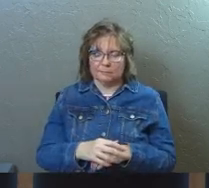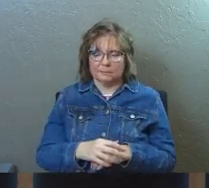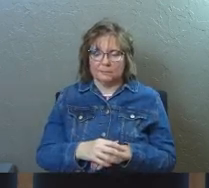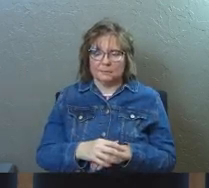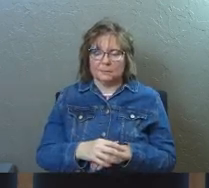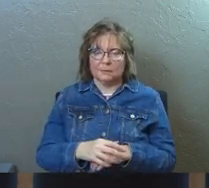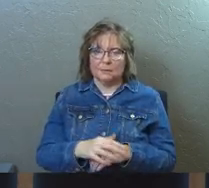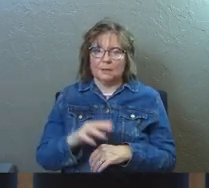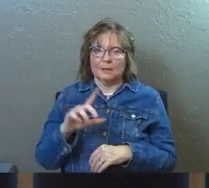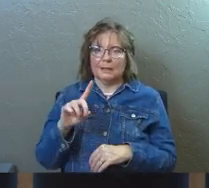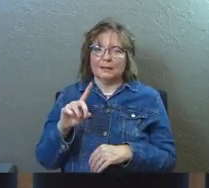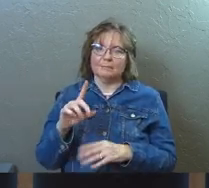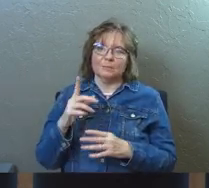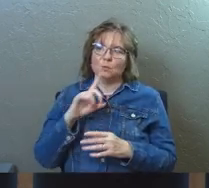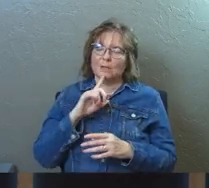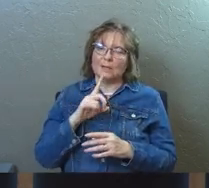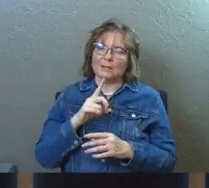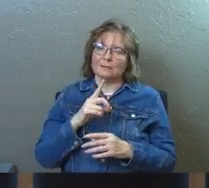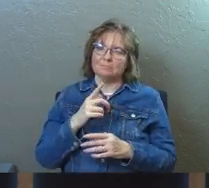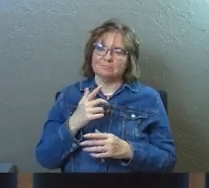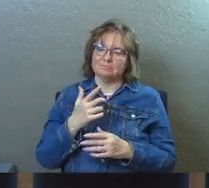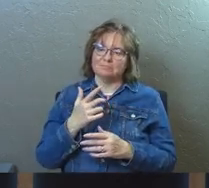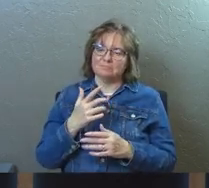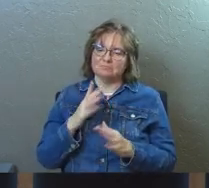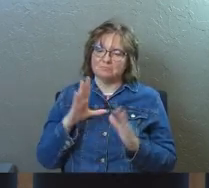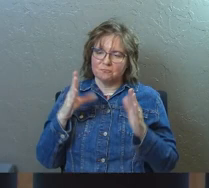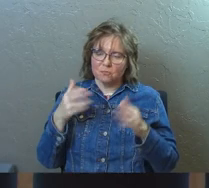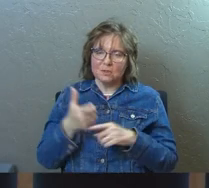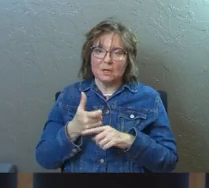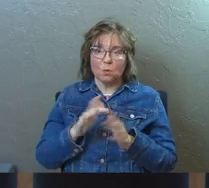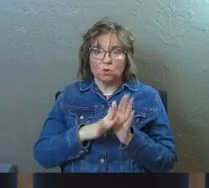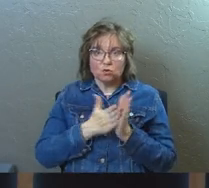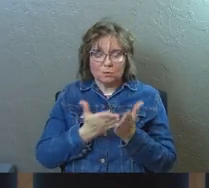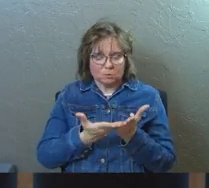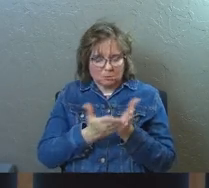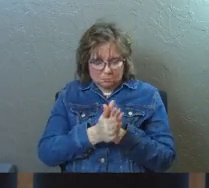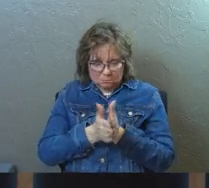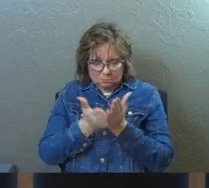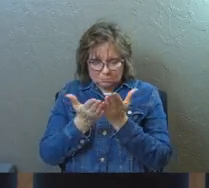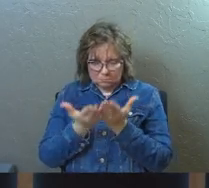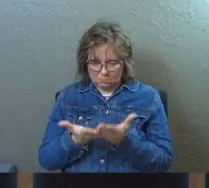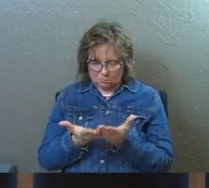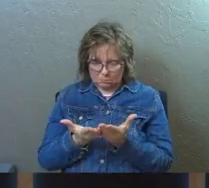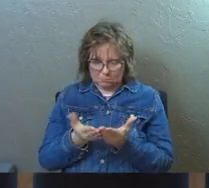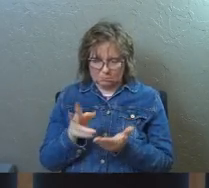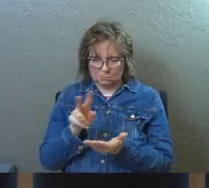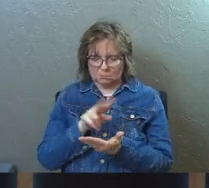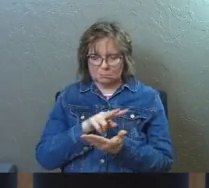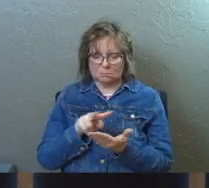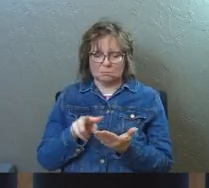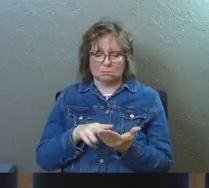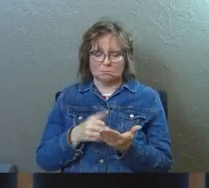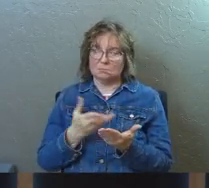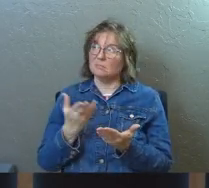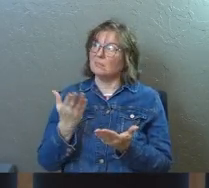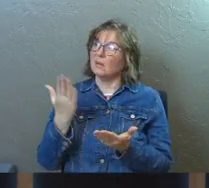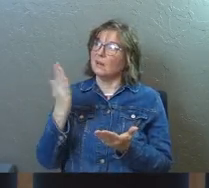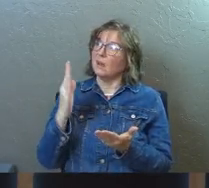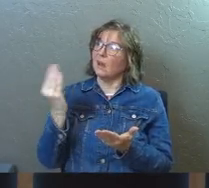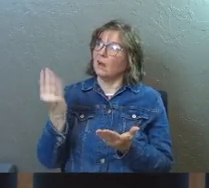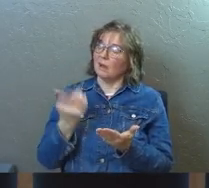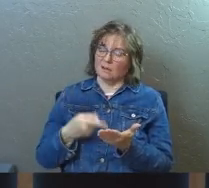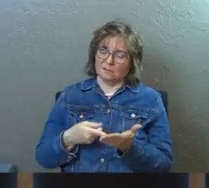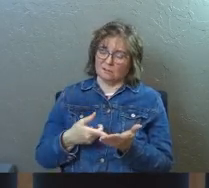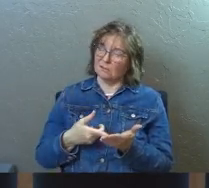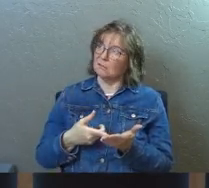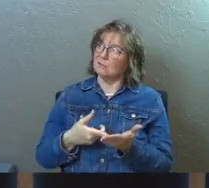Be deluxe with yourself. And take the scripture and open it up again and ask God to speak to